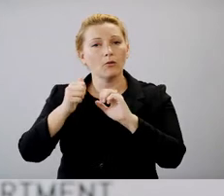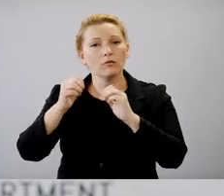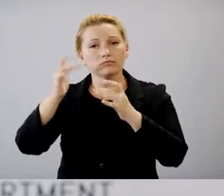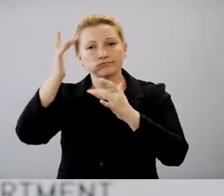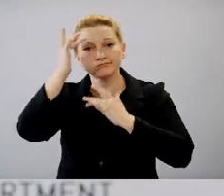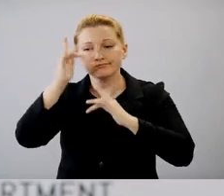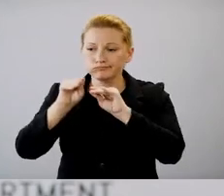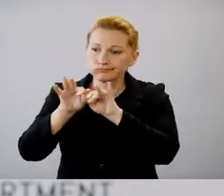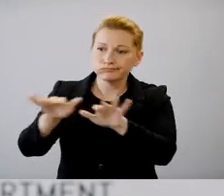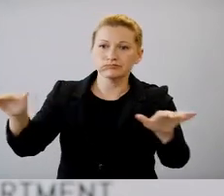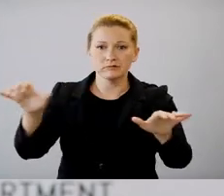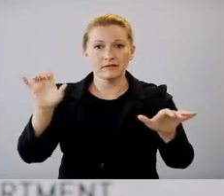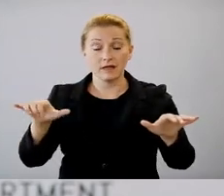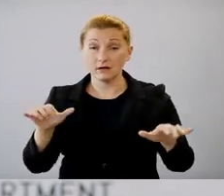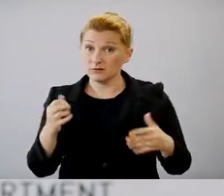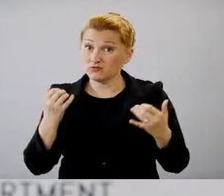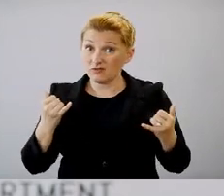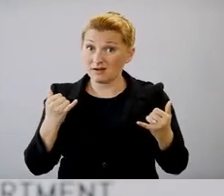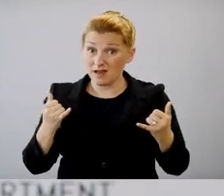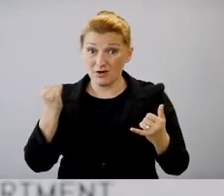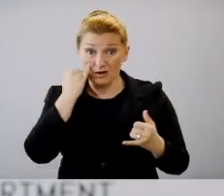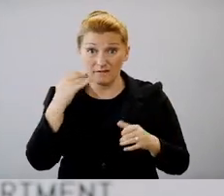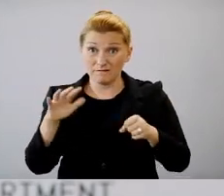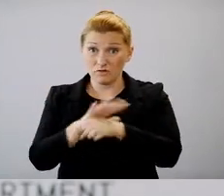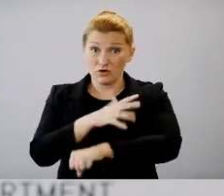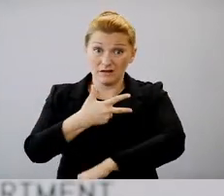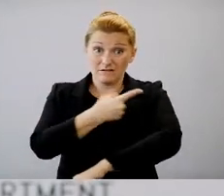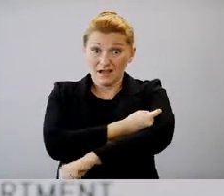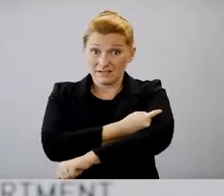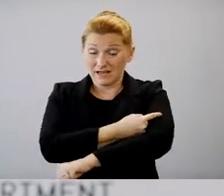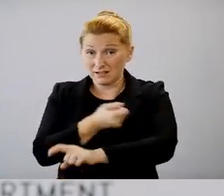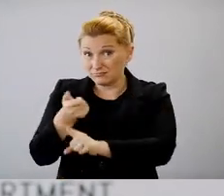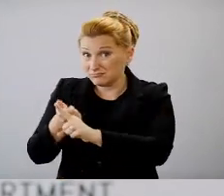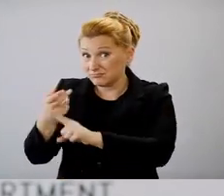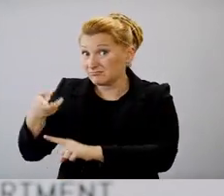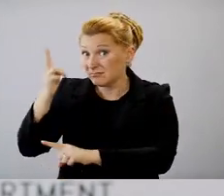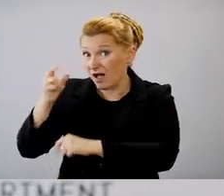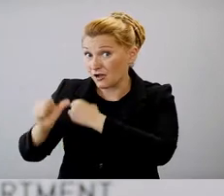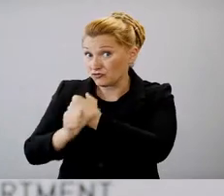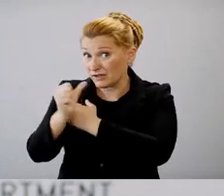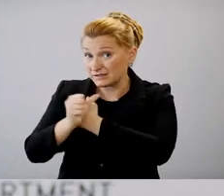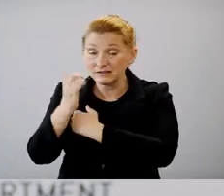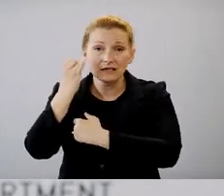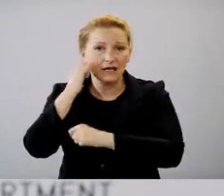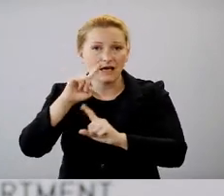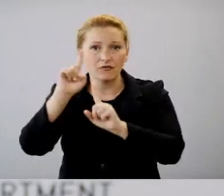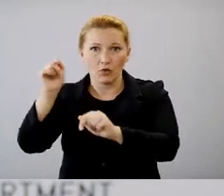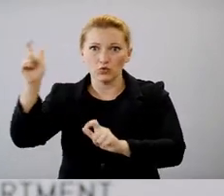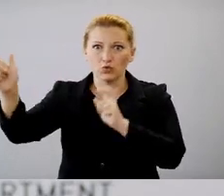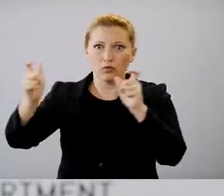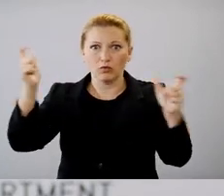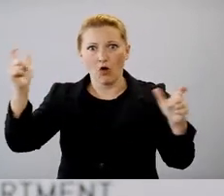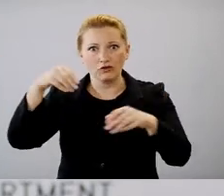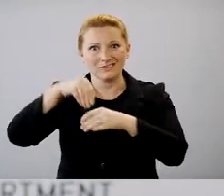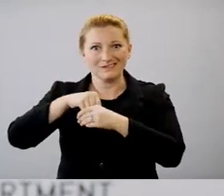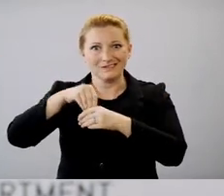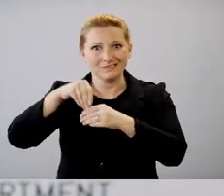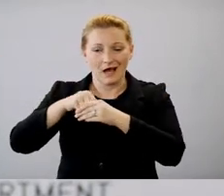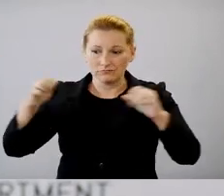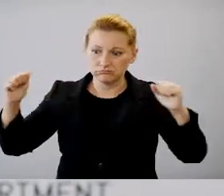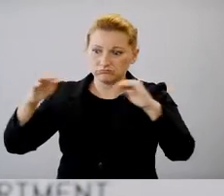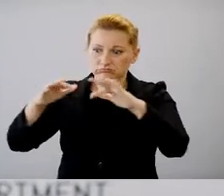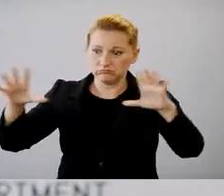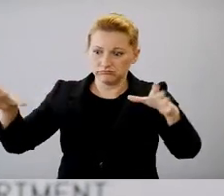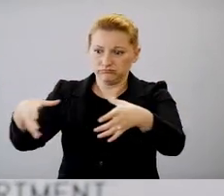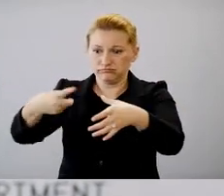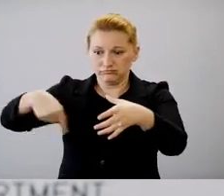we do recommend that even fully vaccinated individuals who may be at high risk. If you're going to a large indoor gathering with people you don't know or